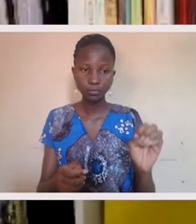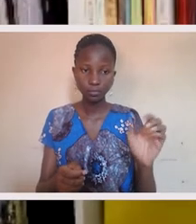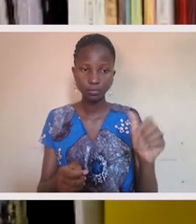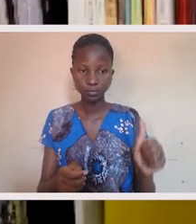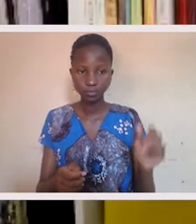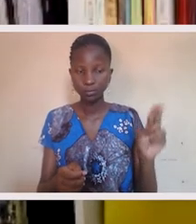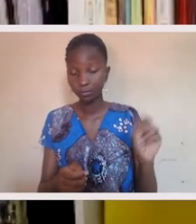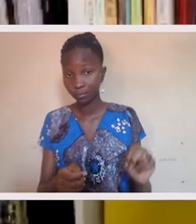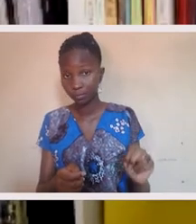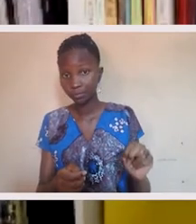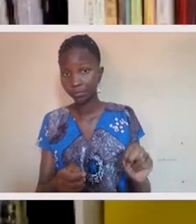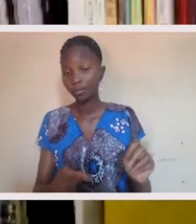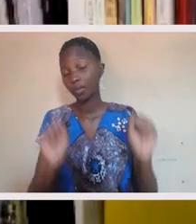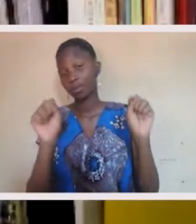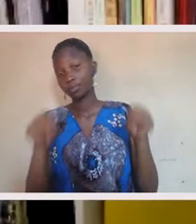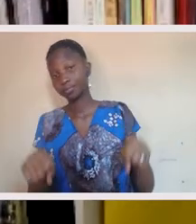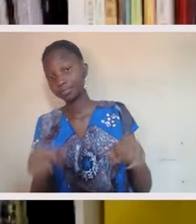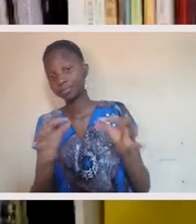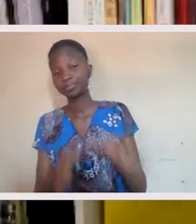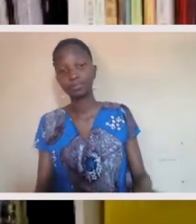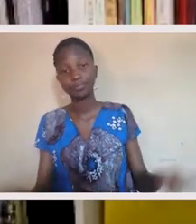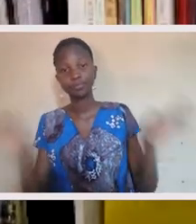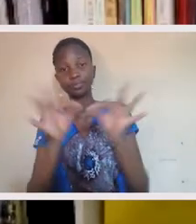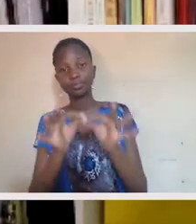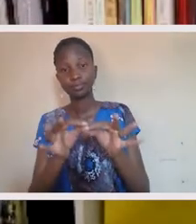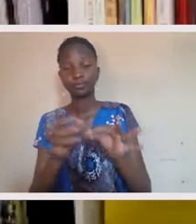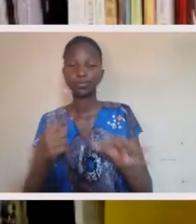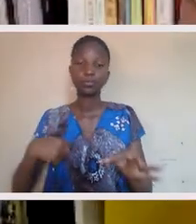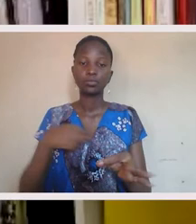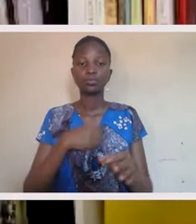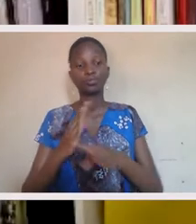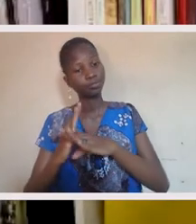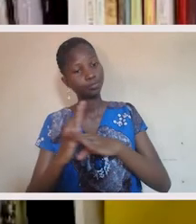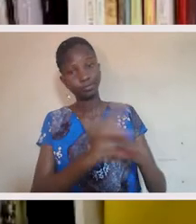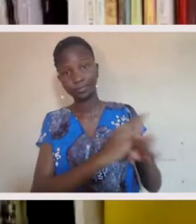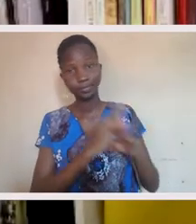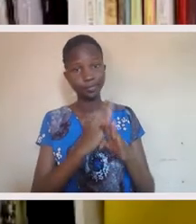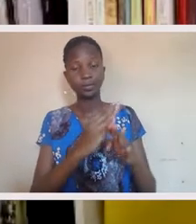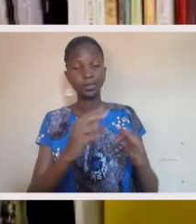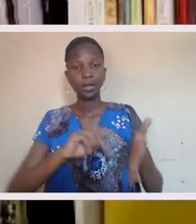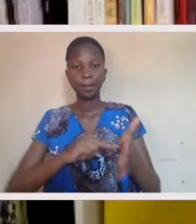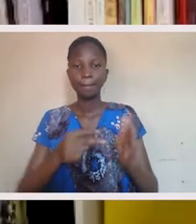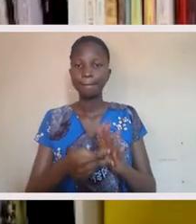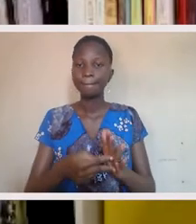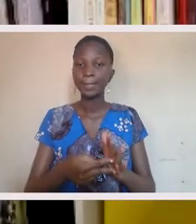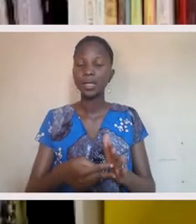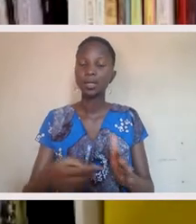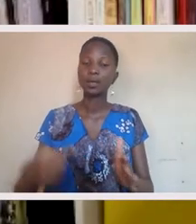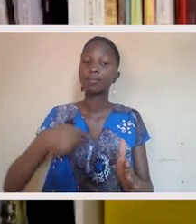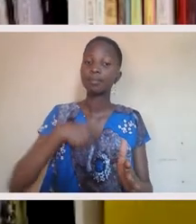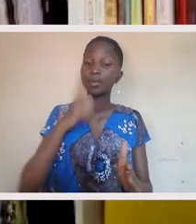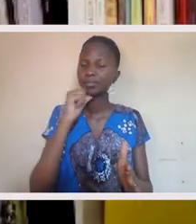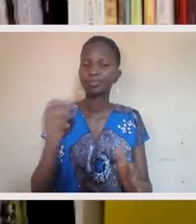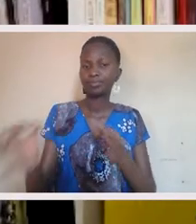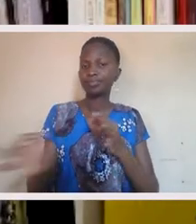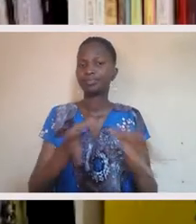this conversation, something goes down. There may be a need to protect the BIPOC community in a way that means that